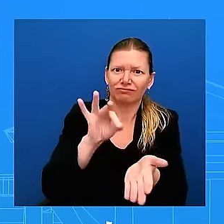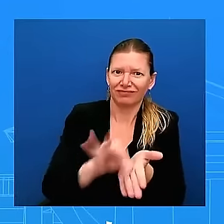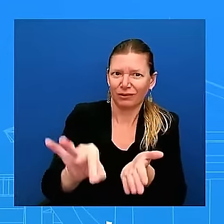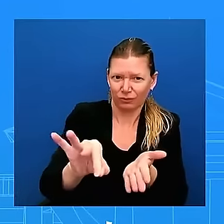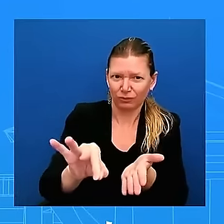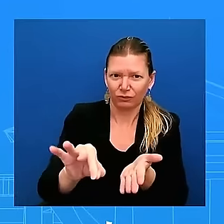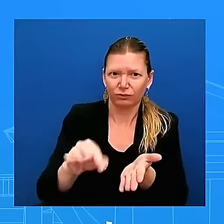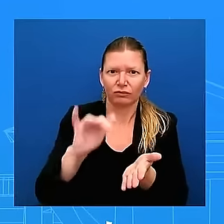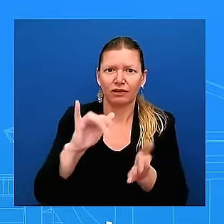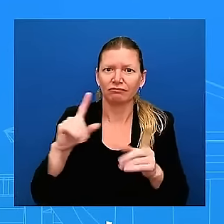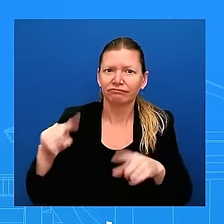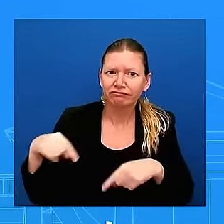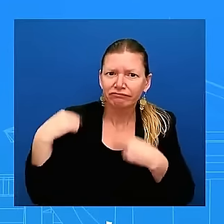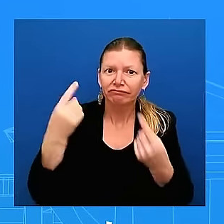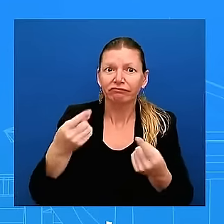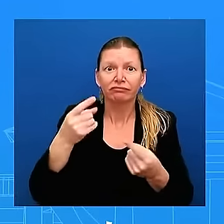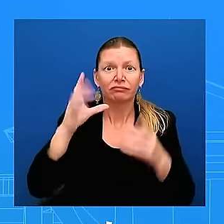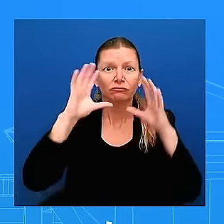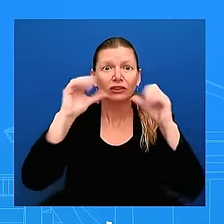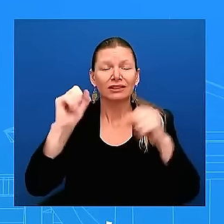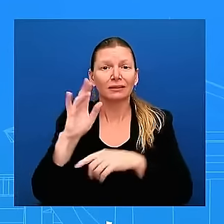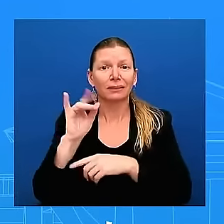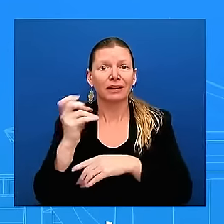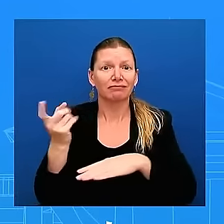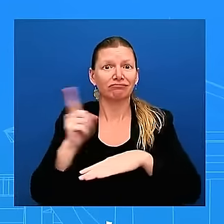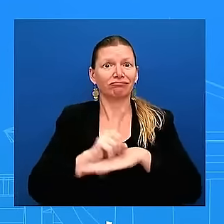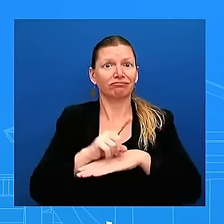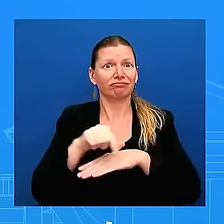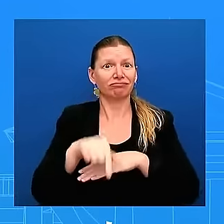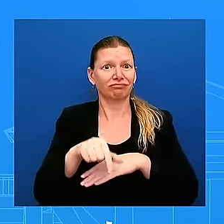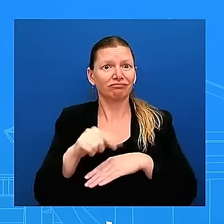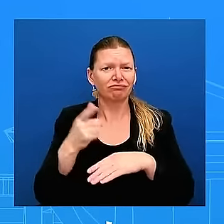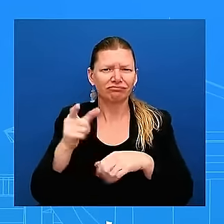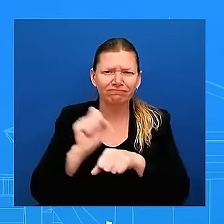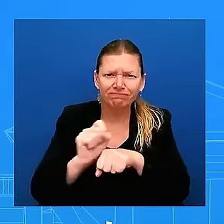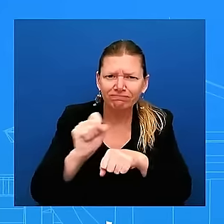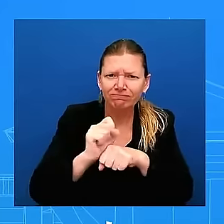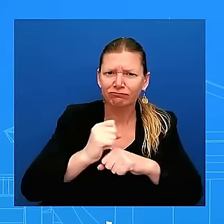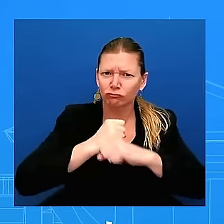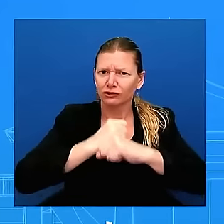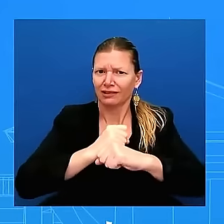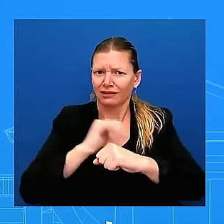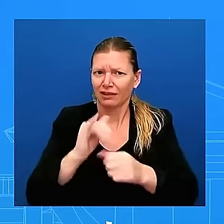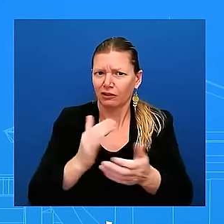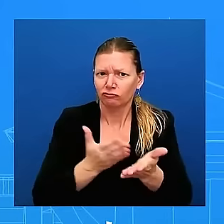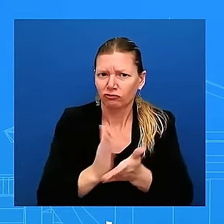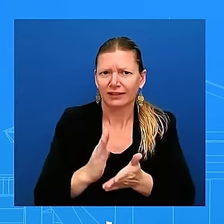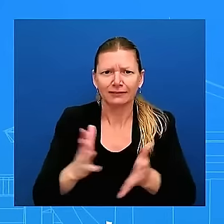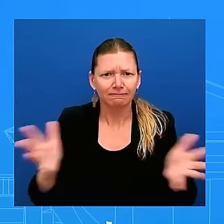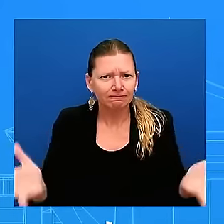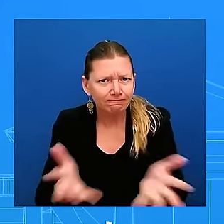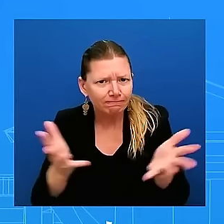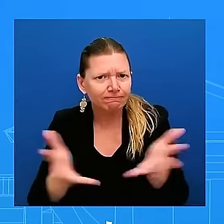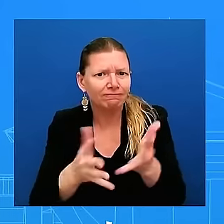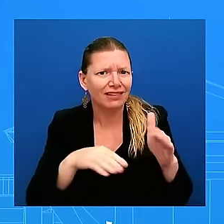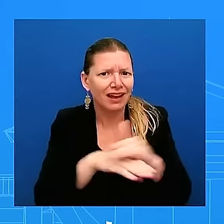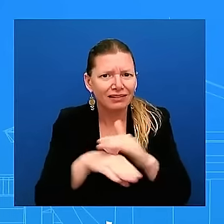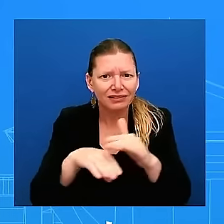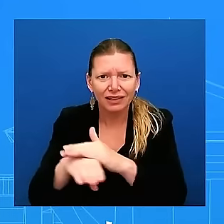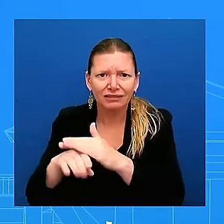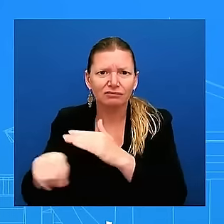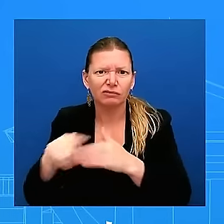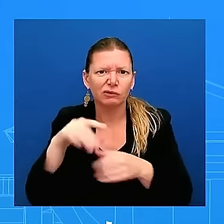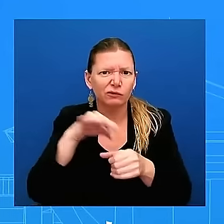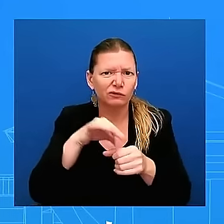voter registration and making voting more accessible for everyone who is eligible from students